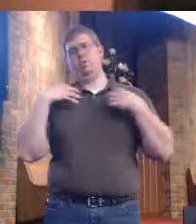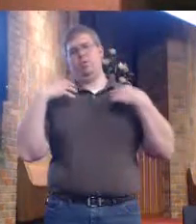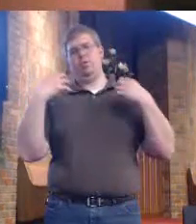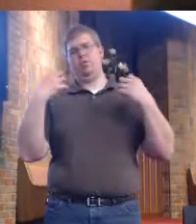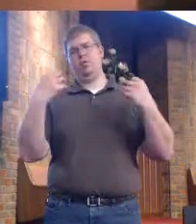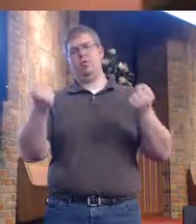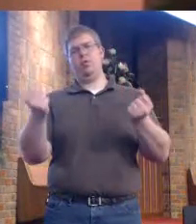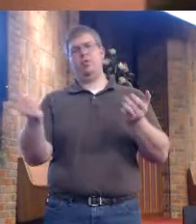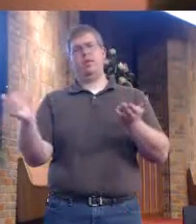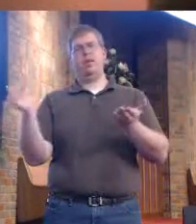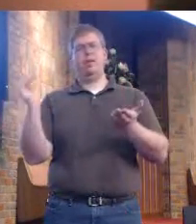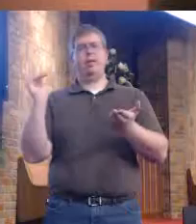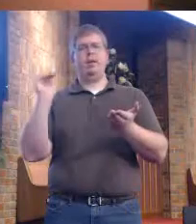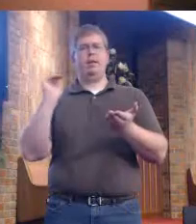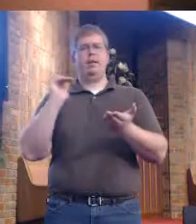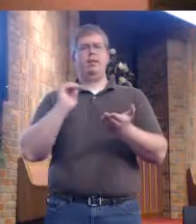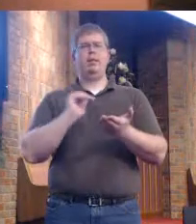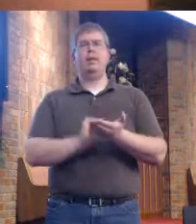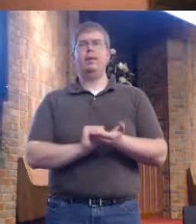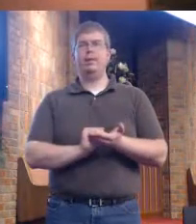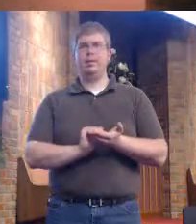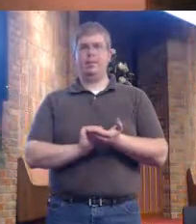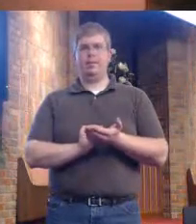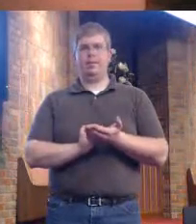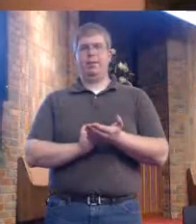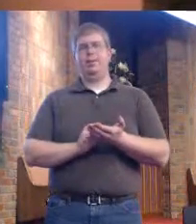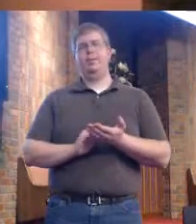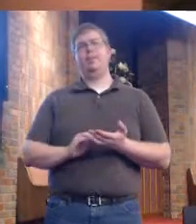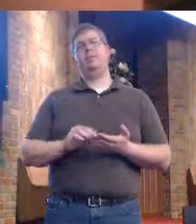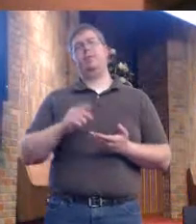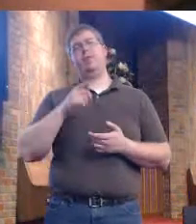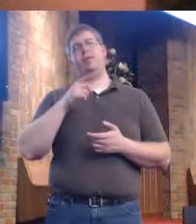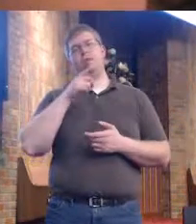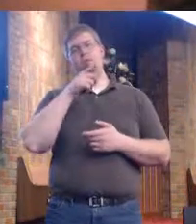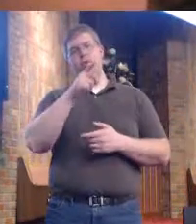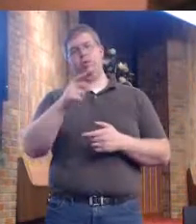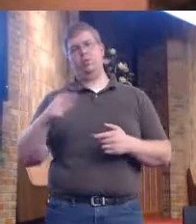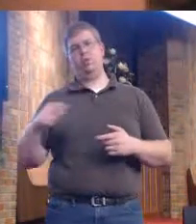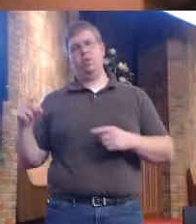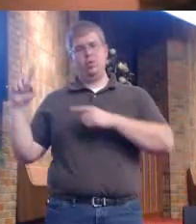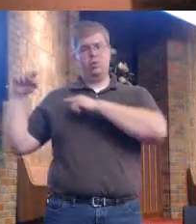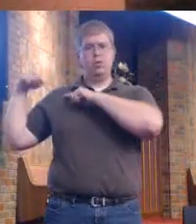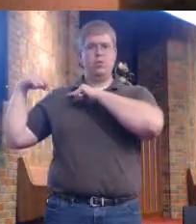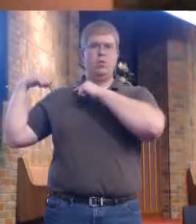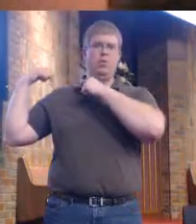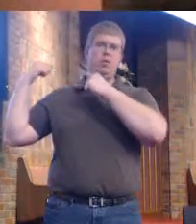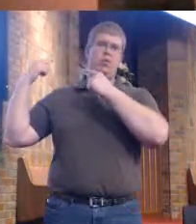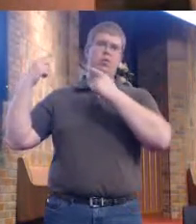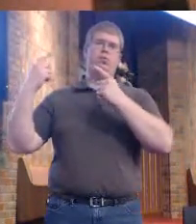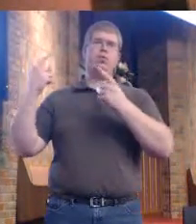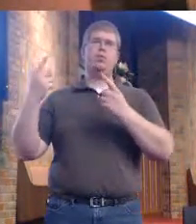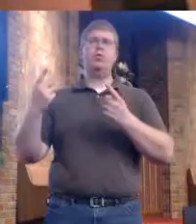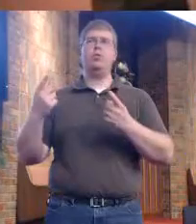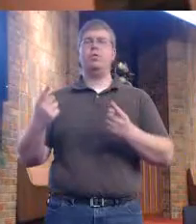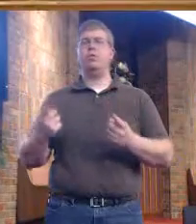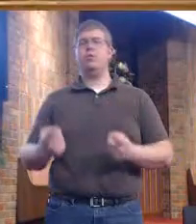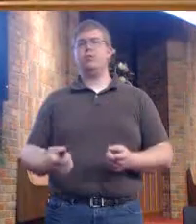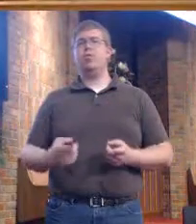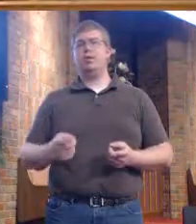call again. Pure empty which he